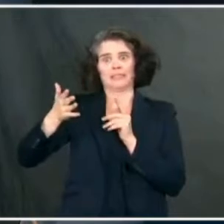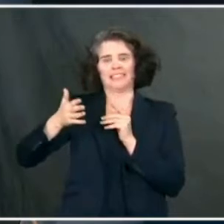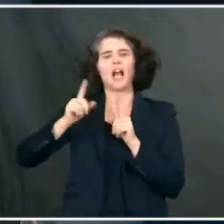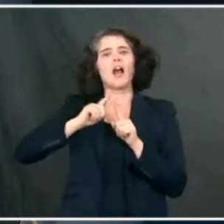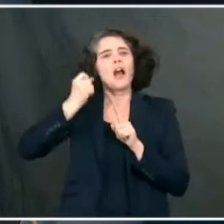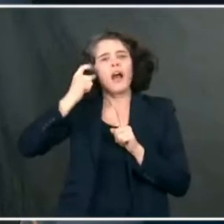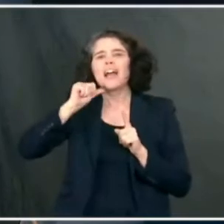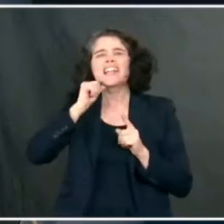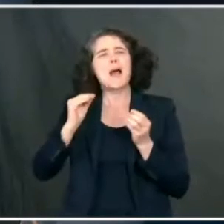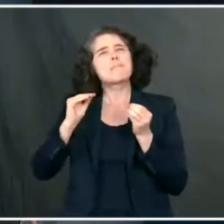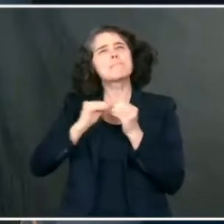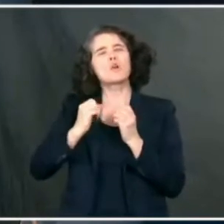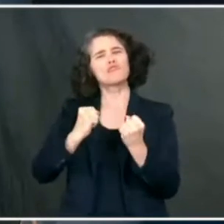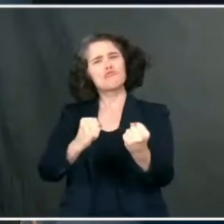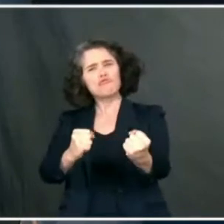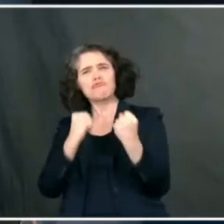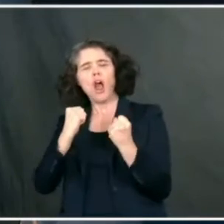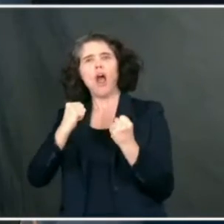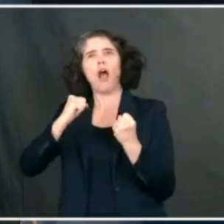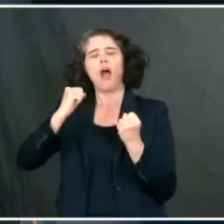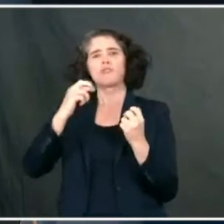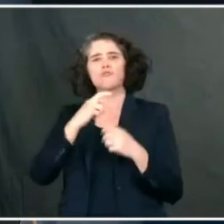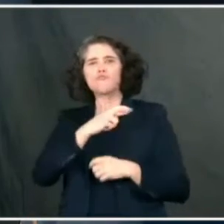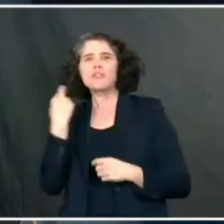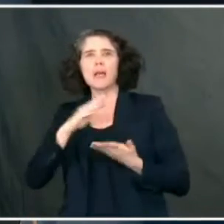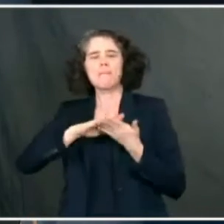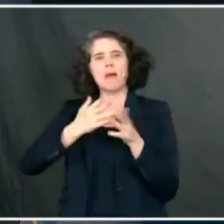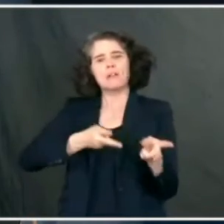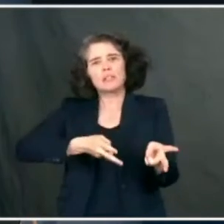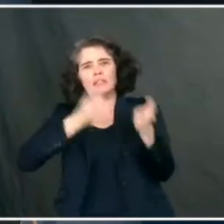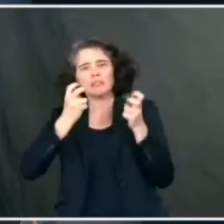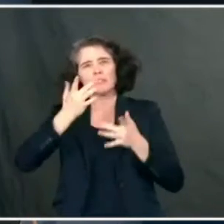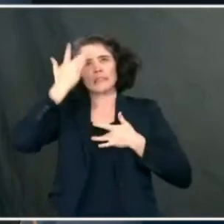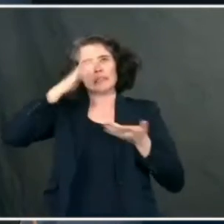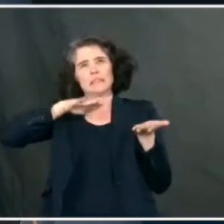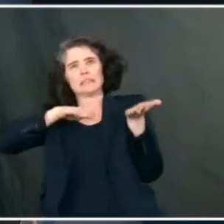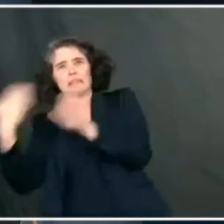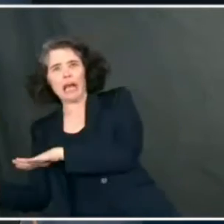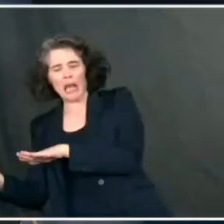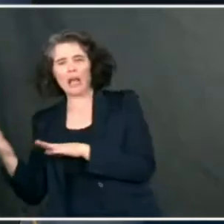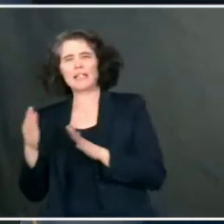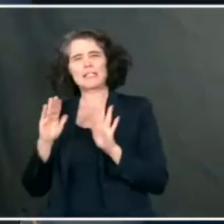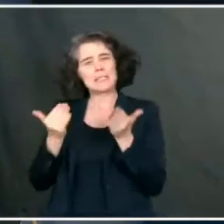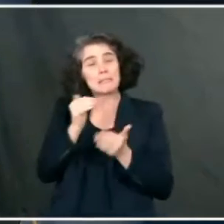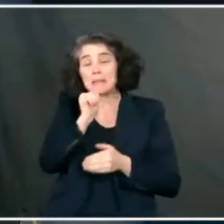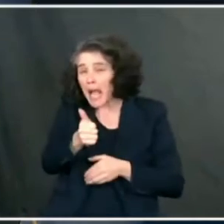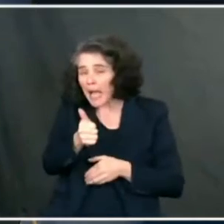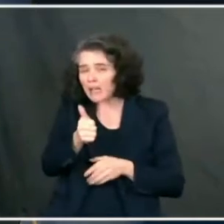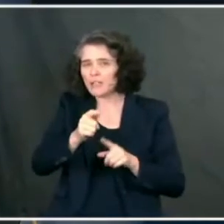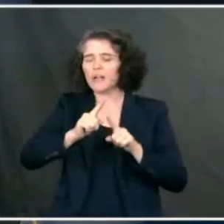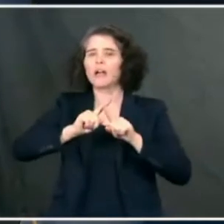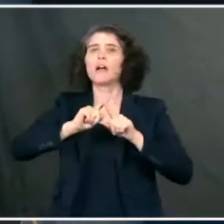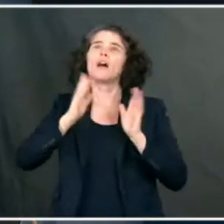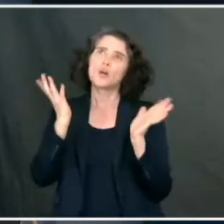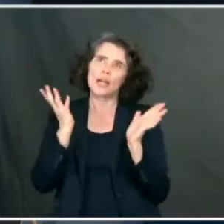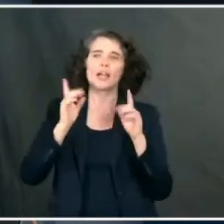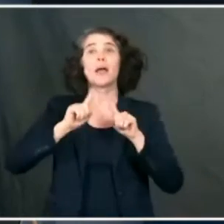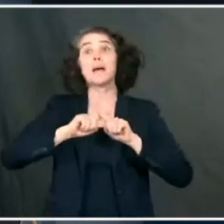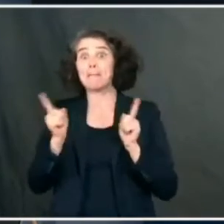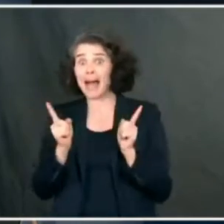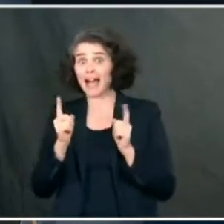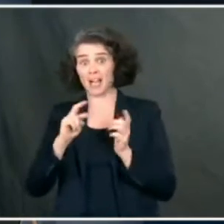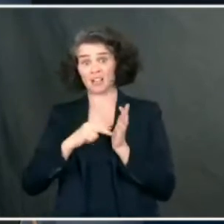killing you. However, we shouldn't be lulled into complacency about that, because if you have a virus that is more transmissible,